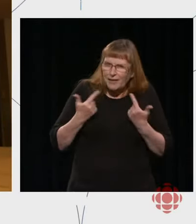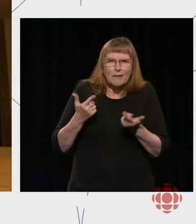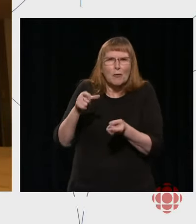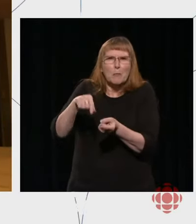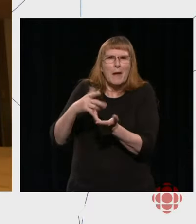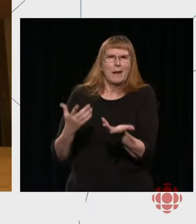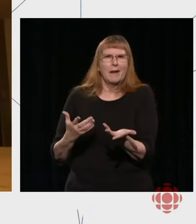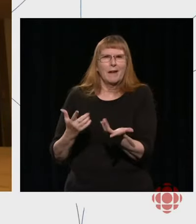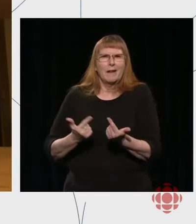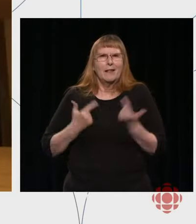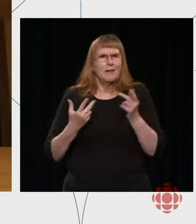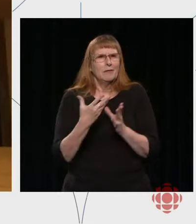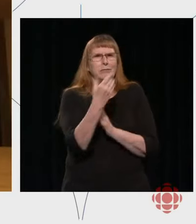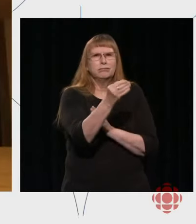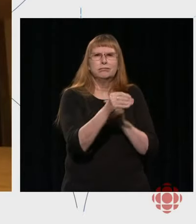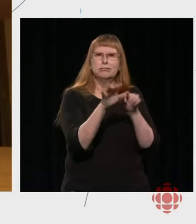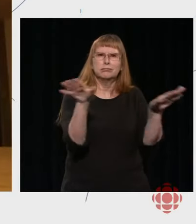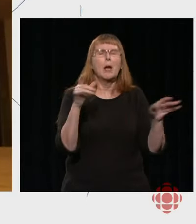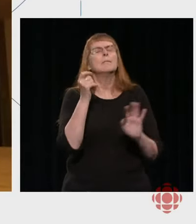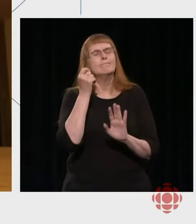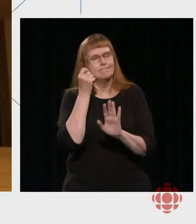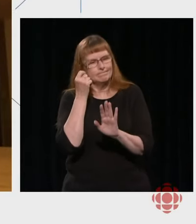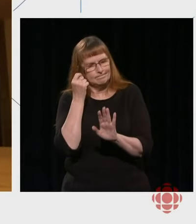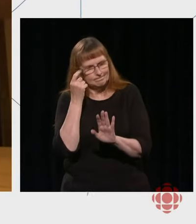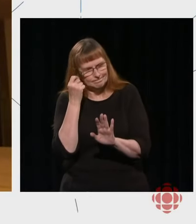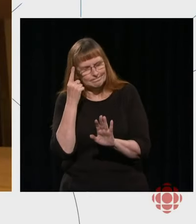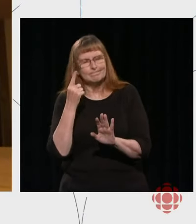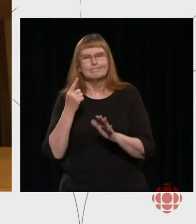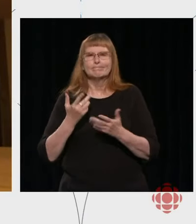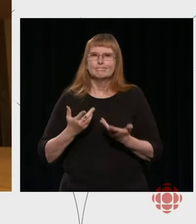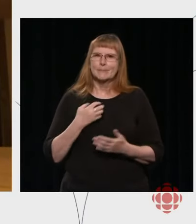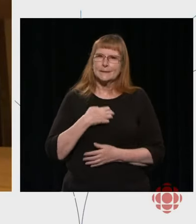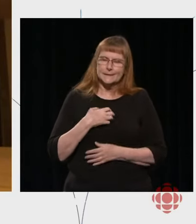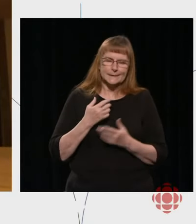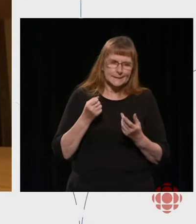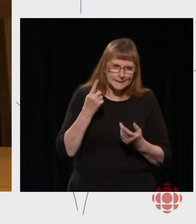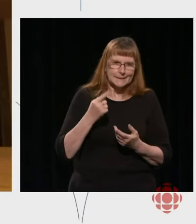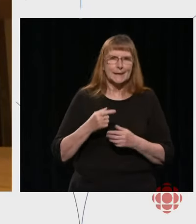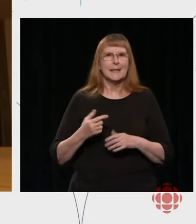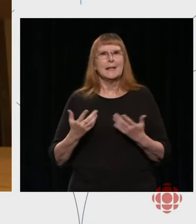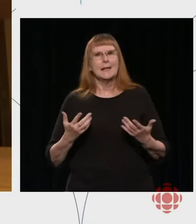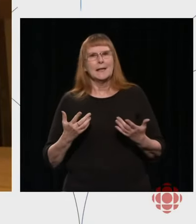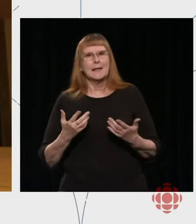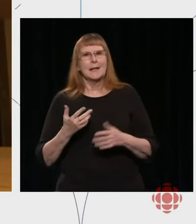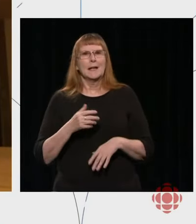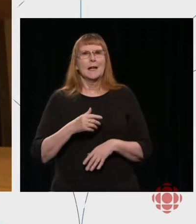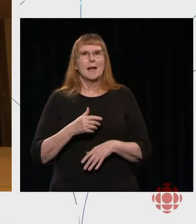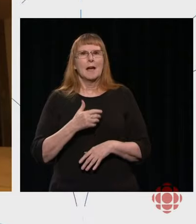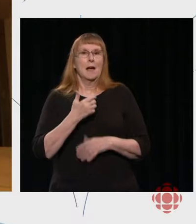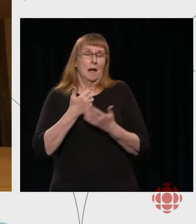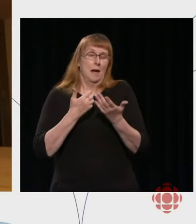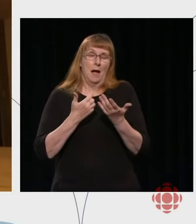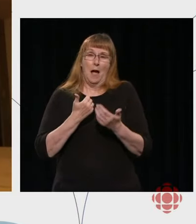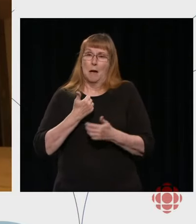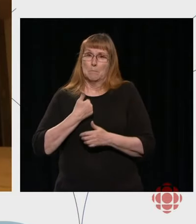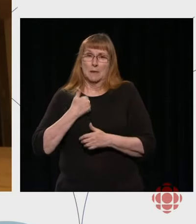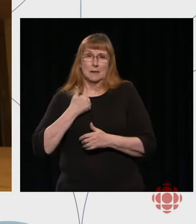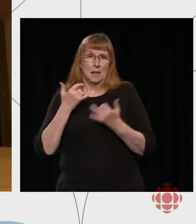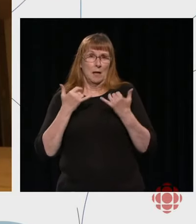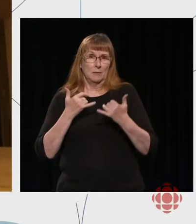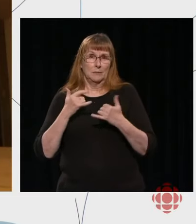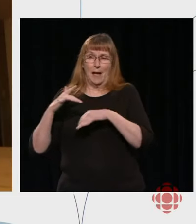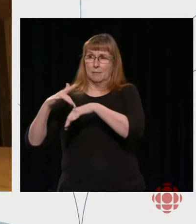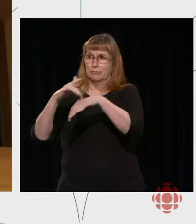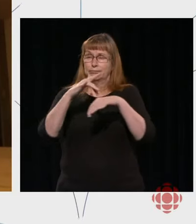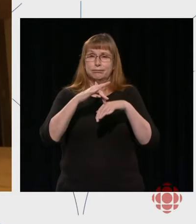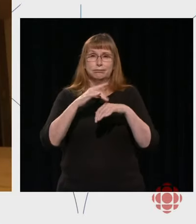province. And I understand that. Now, unfortunately, we can't travel through the regions anymore, but I have done so many so often. And the point